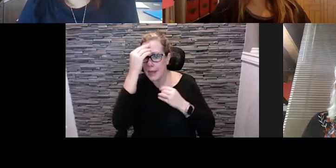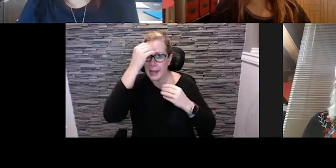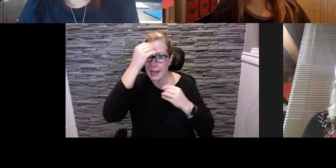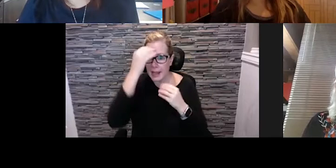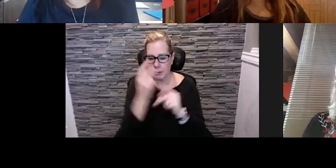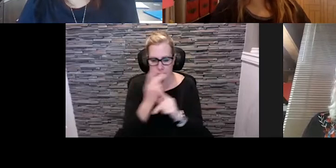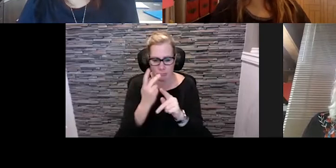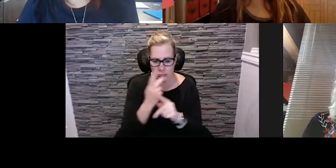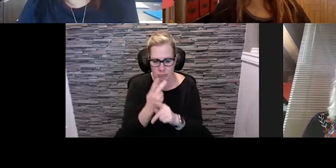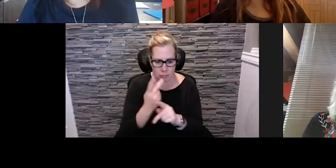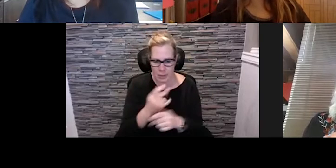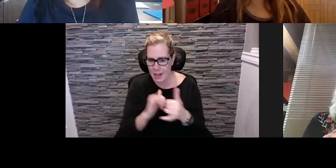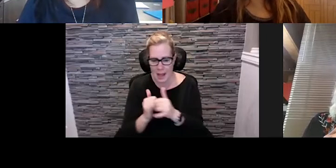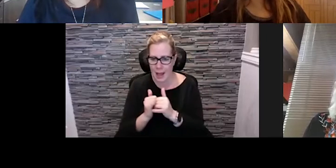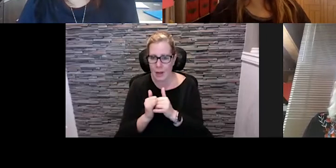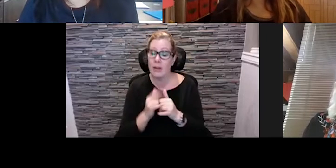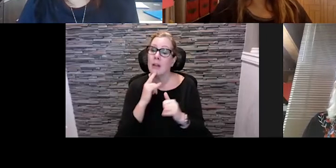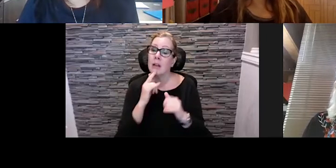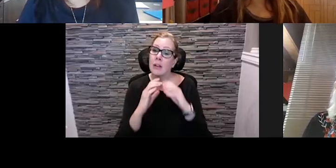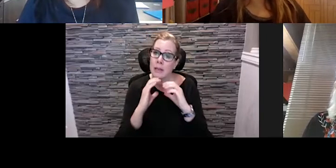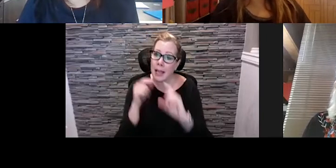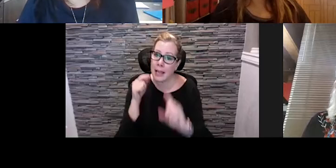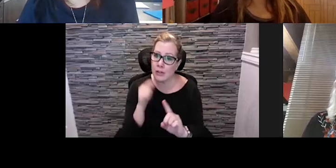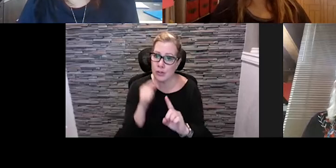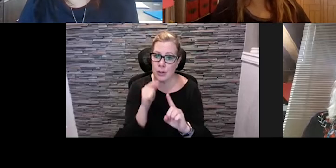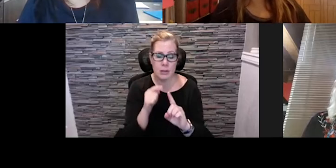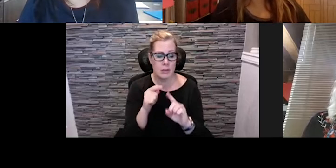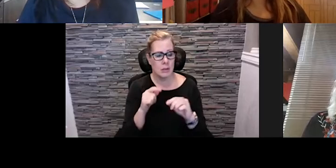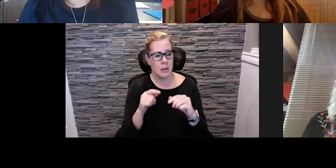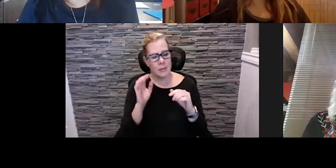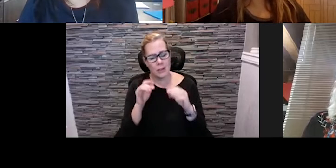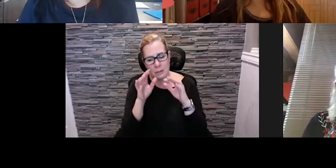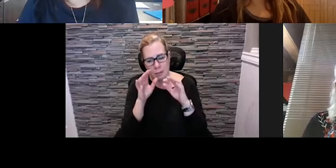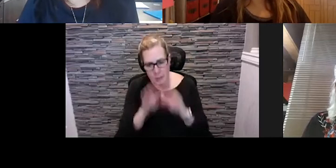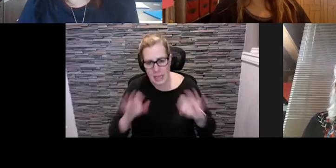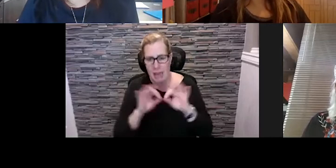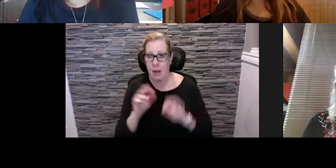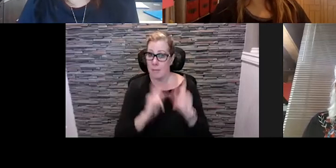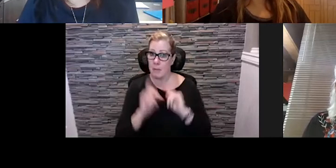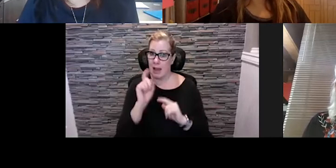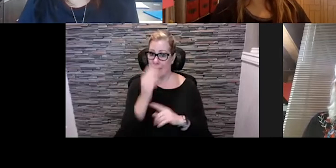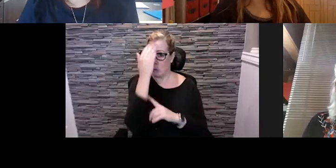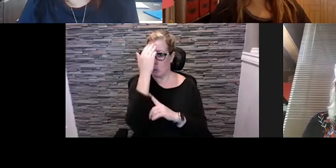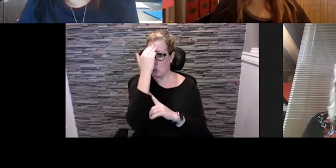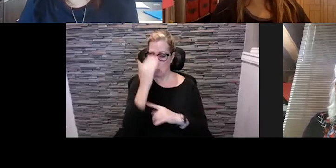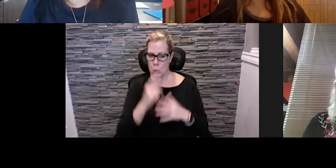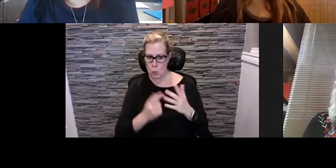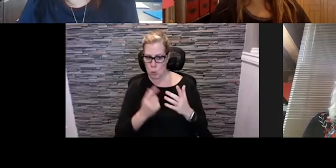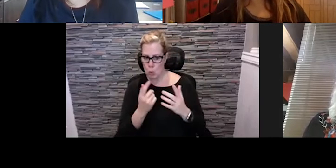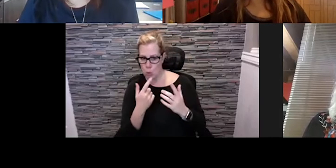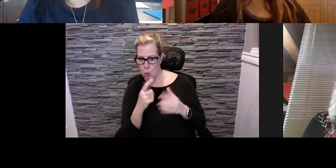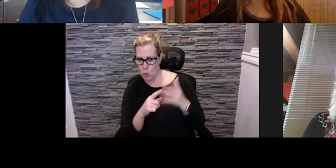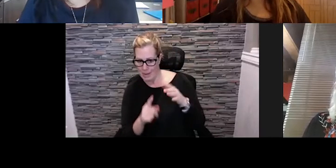to be critical as we move forward everything from just people knowing what it is that they're coming to so that they feel comfortable and prepared to be a part of what's happening.